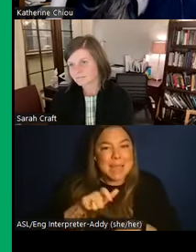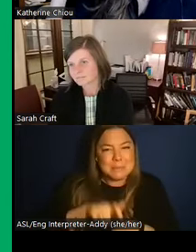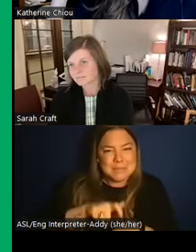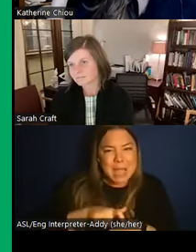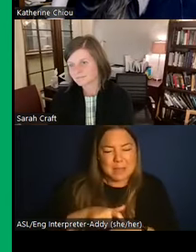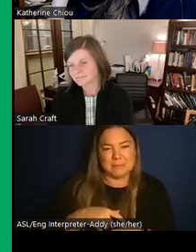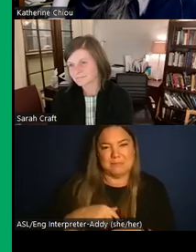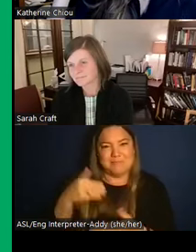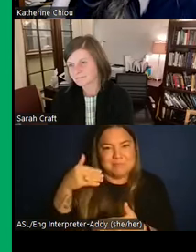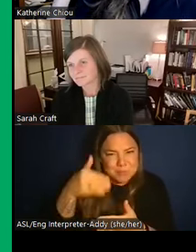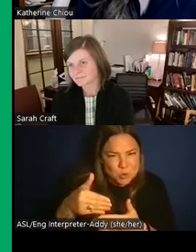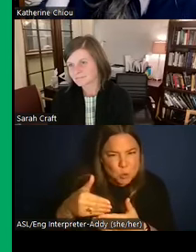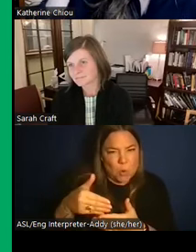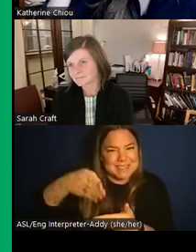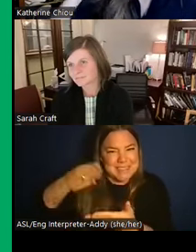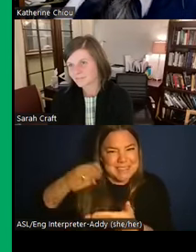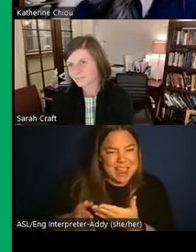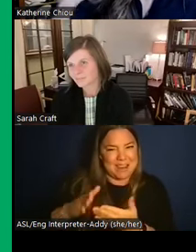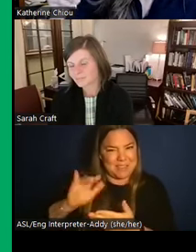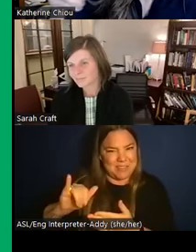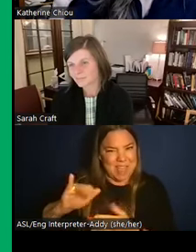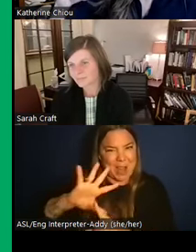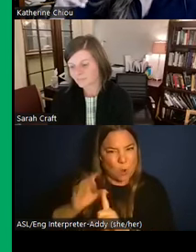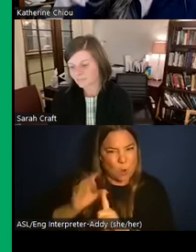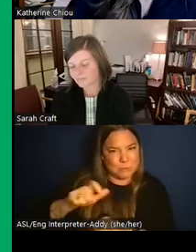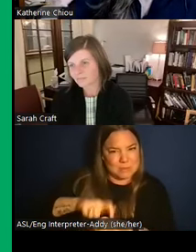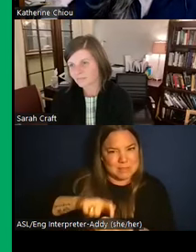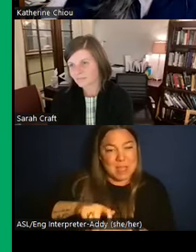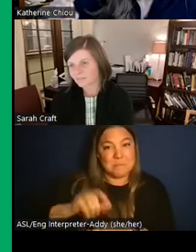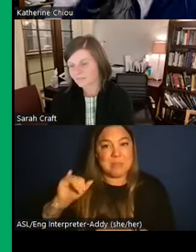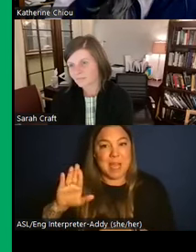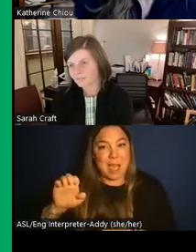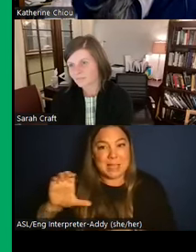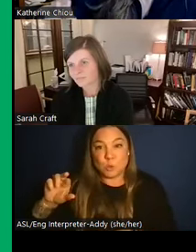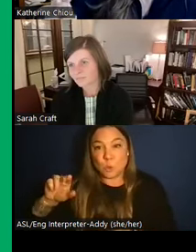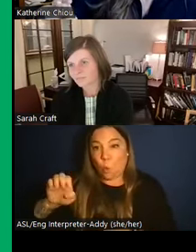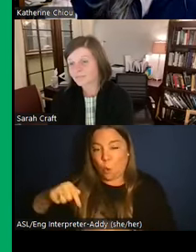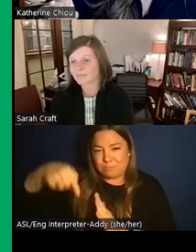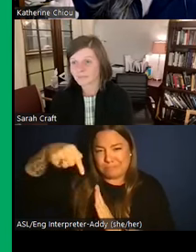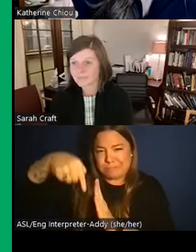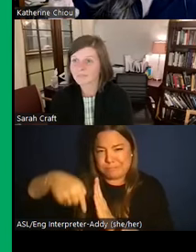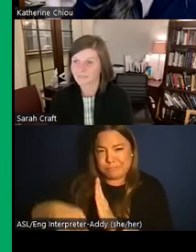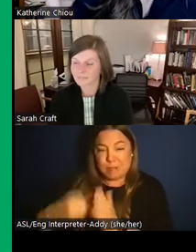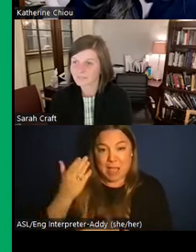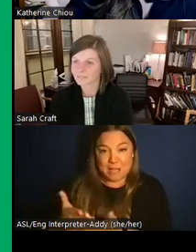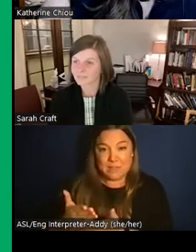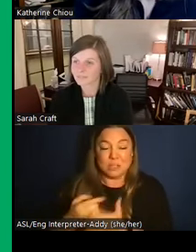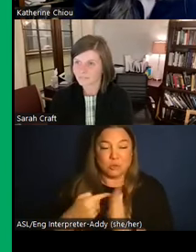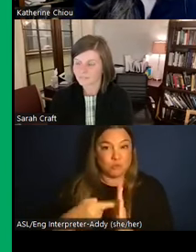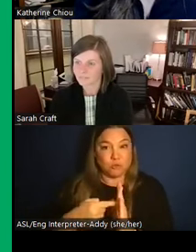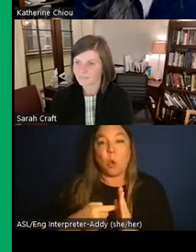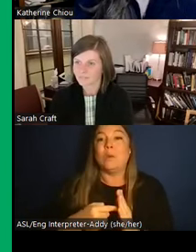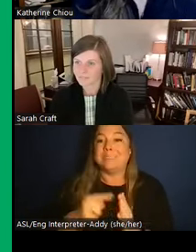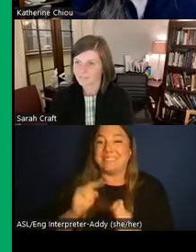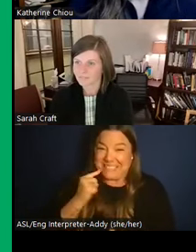end, right? And based on the ice core evidence that we have, we know like there were three severe drought events. And if you live in the